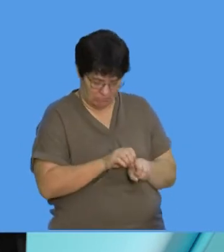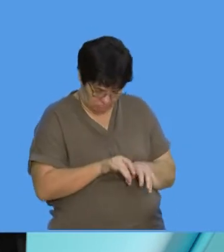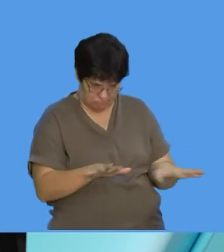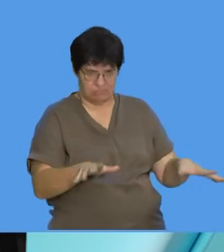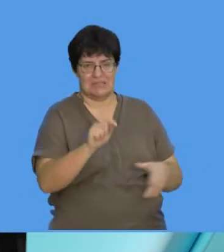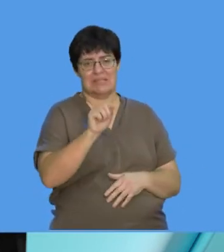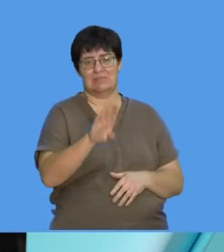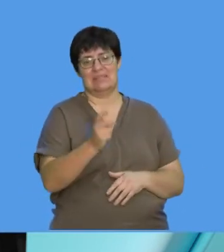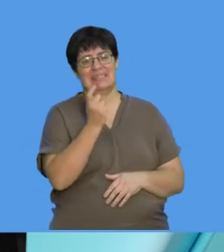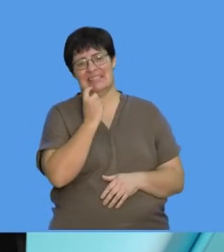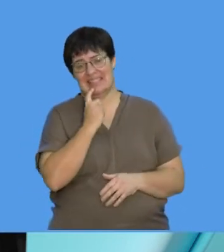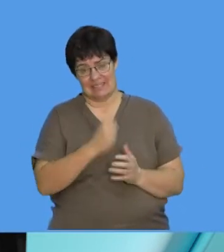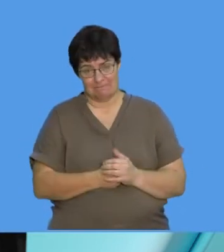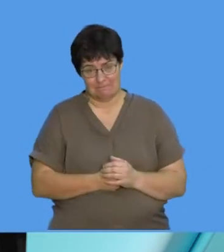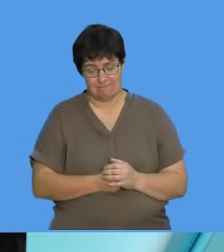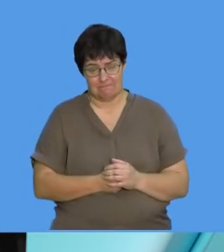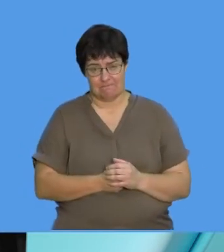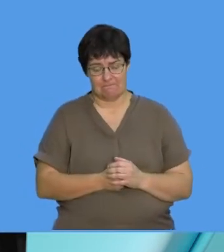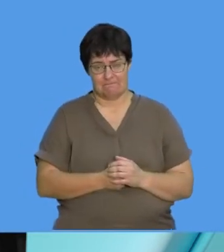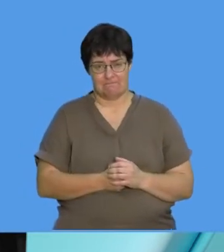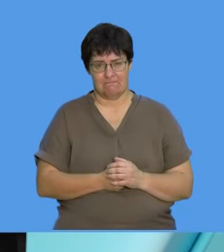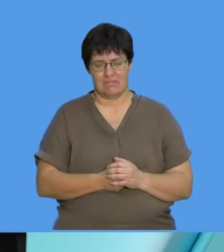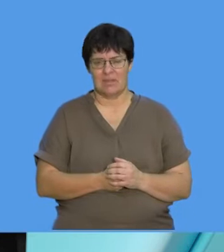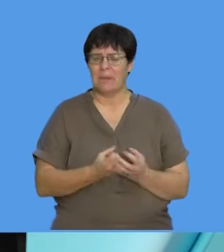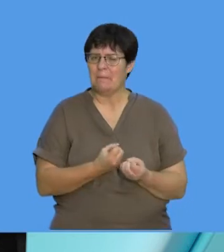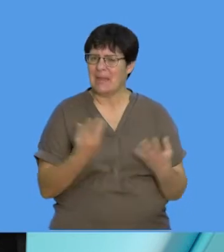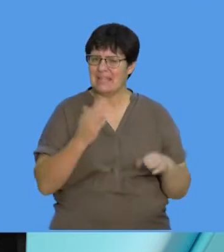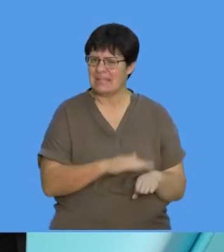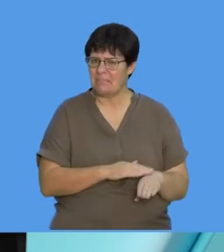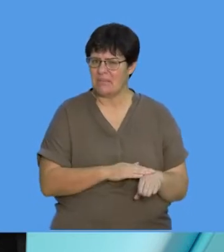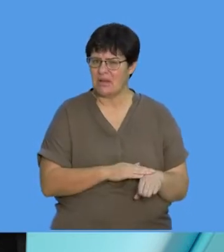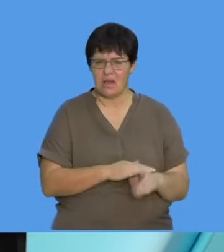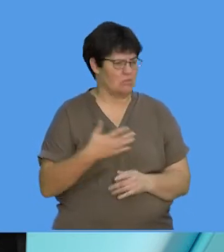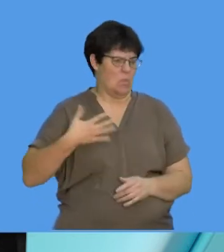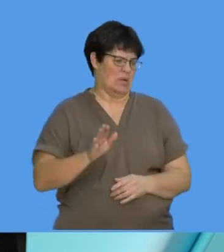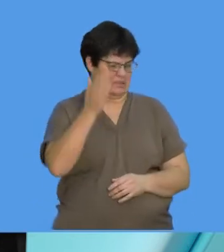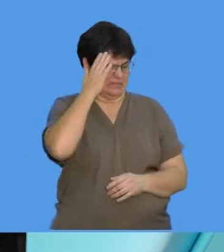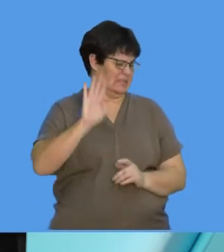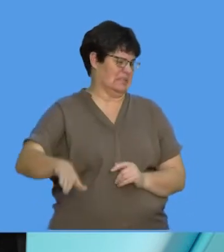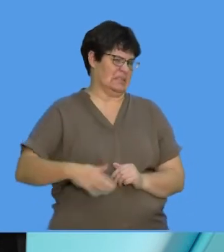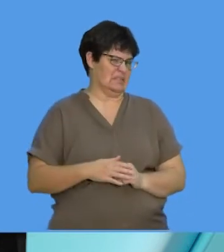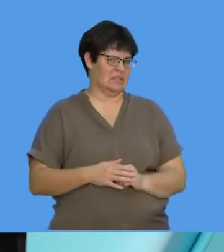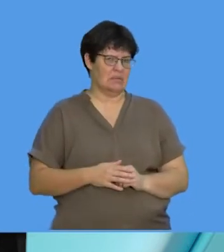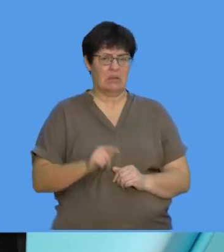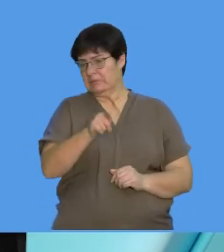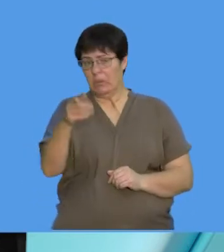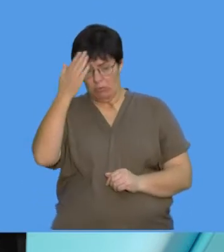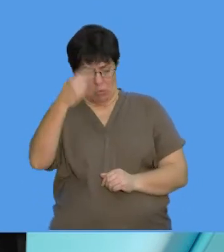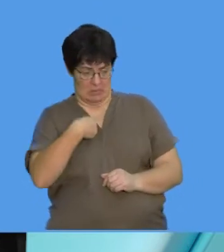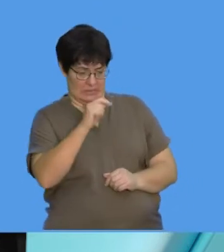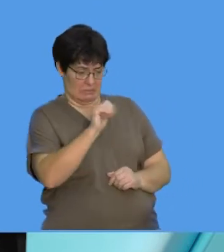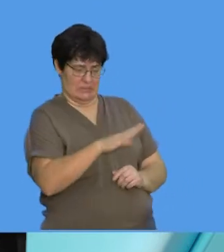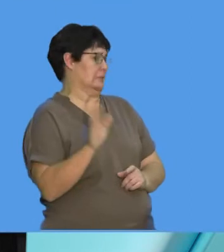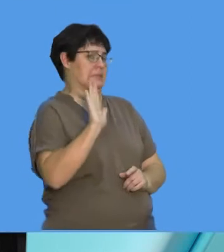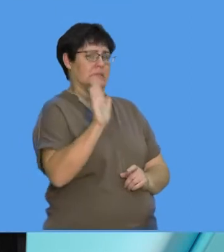spread of TB much easier. And often people don't want to know, they don't want people to know that they